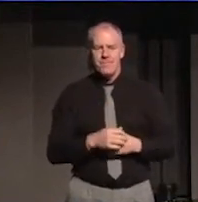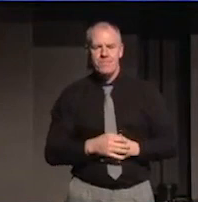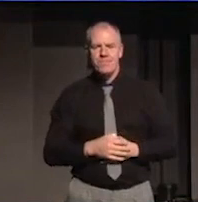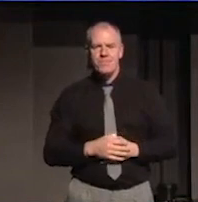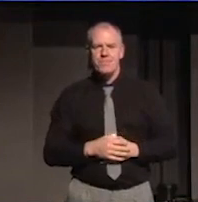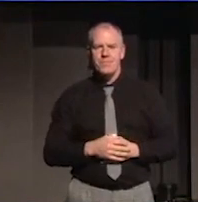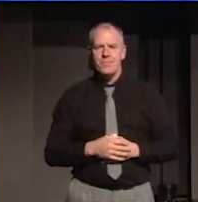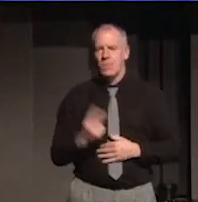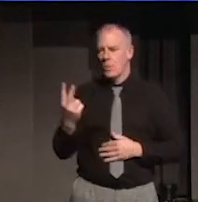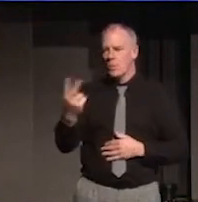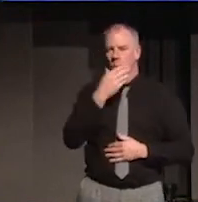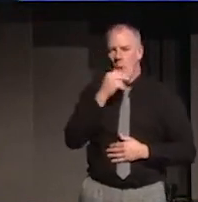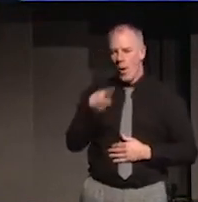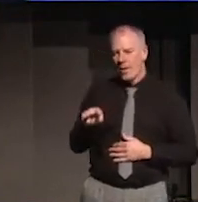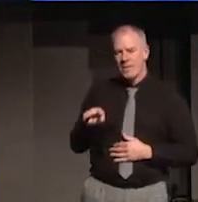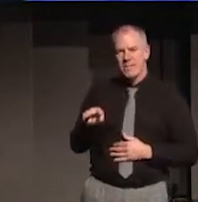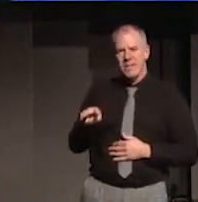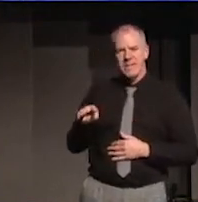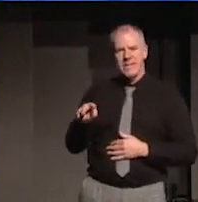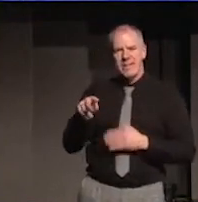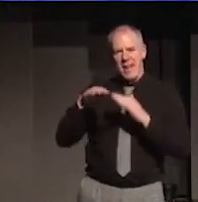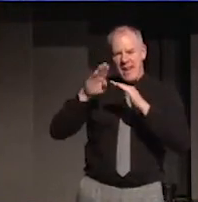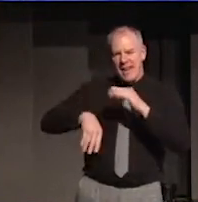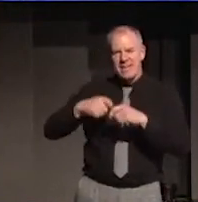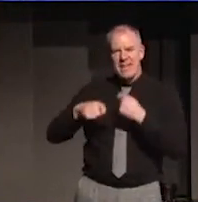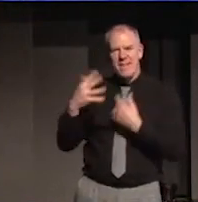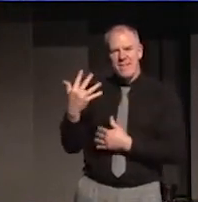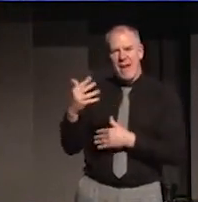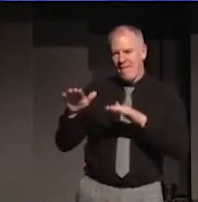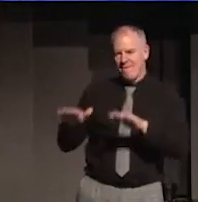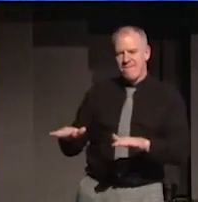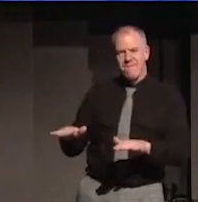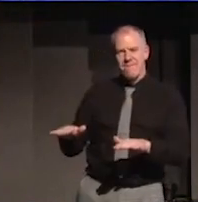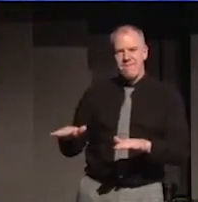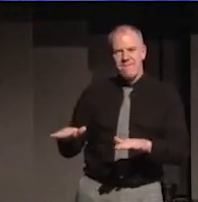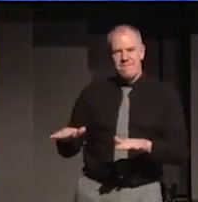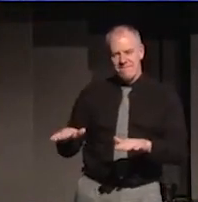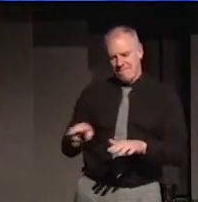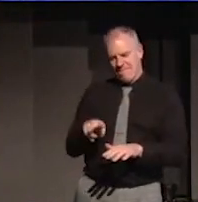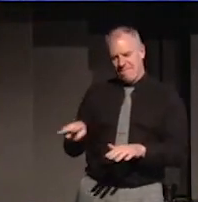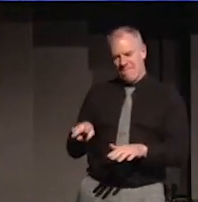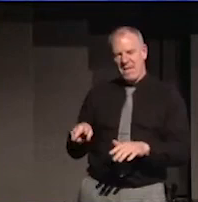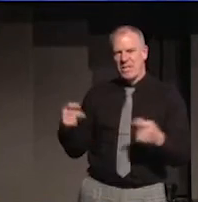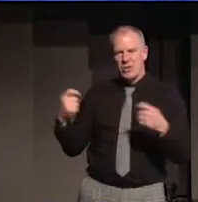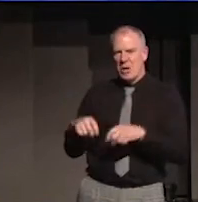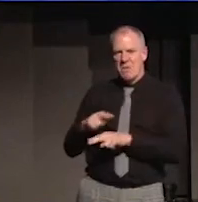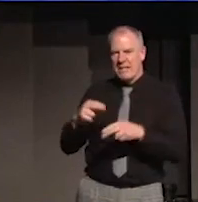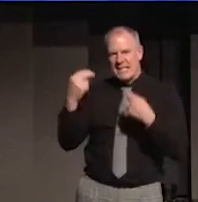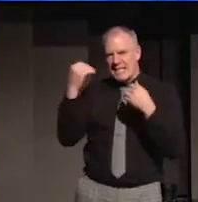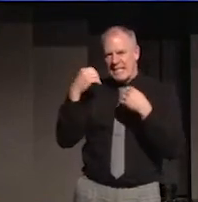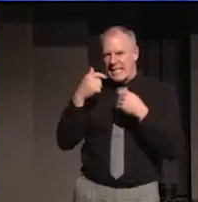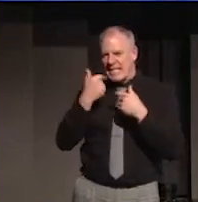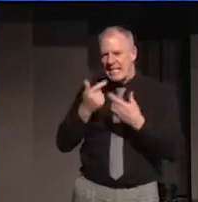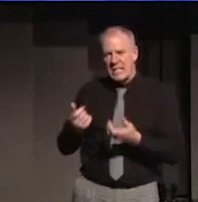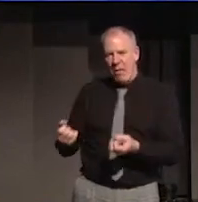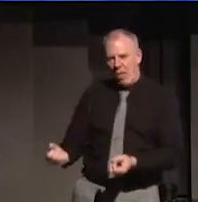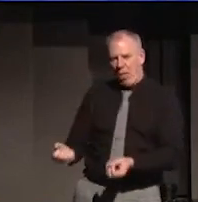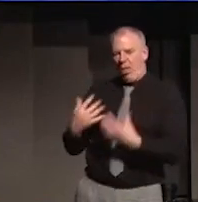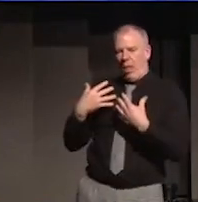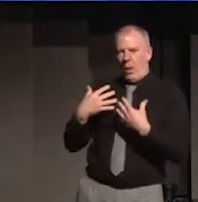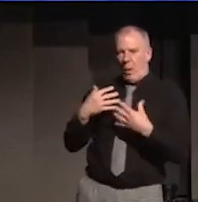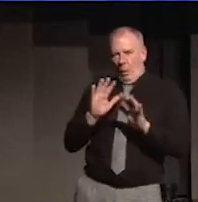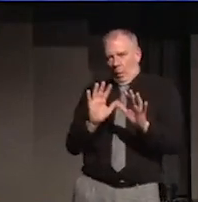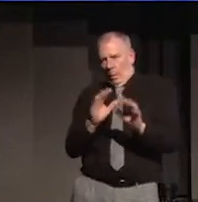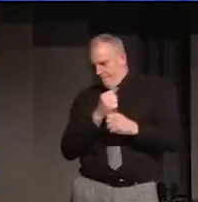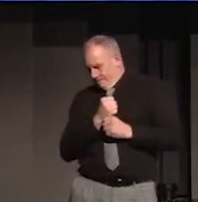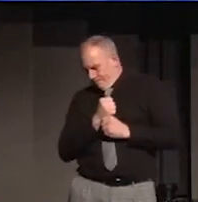With two boys under five now, I know that sharing isn't easy. Offering up something that you'd rather hang